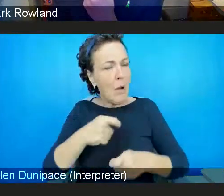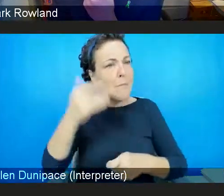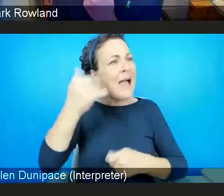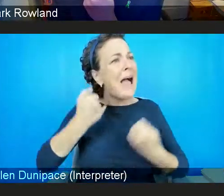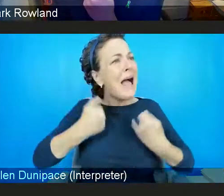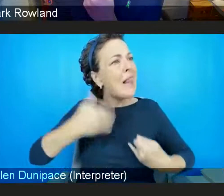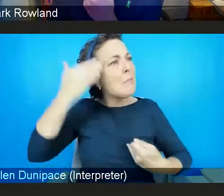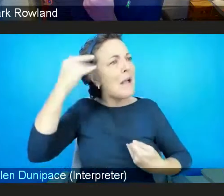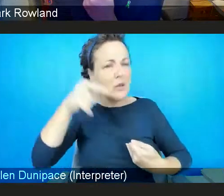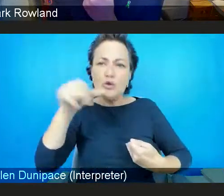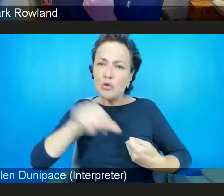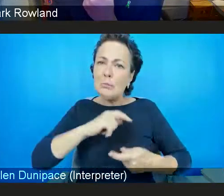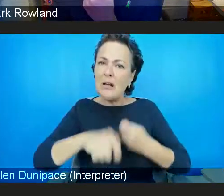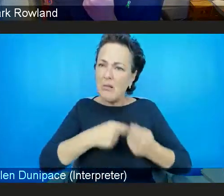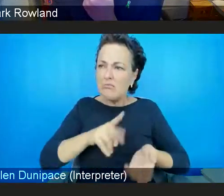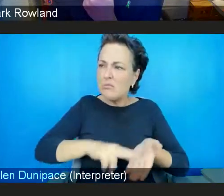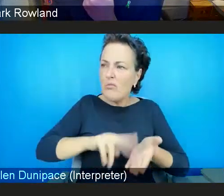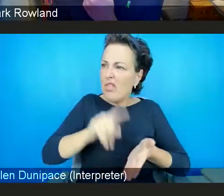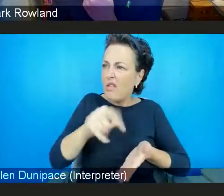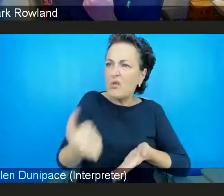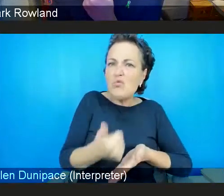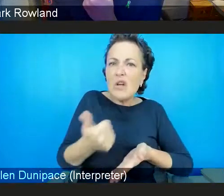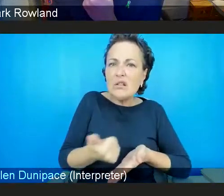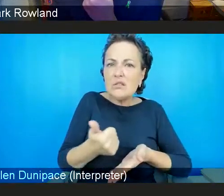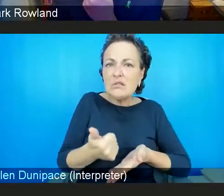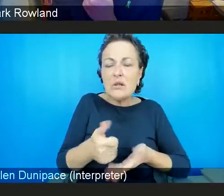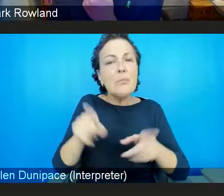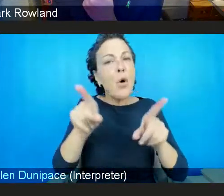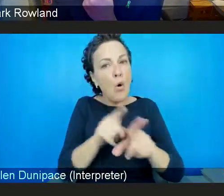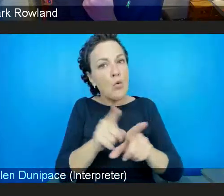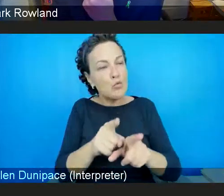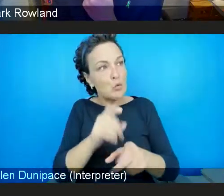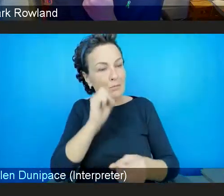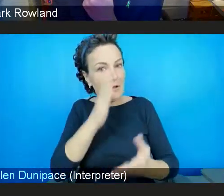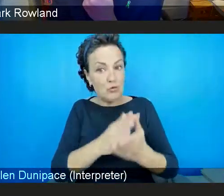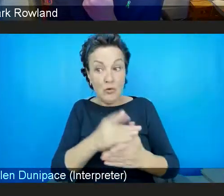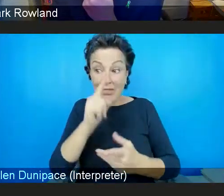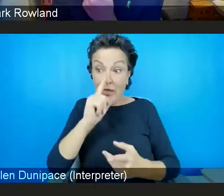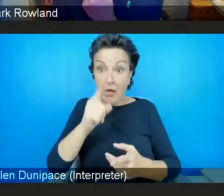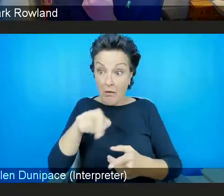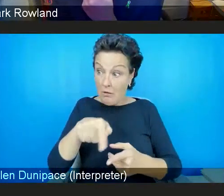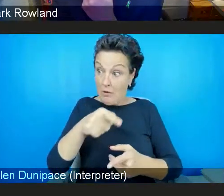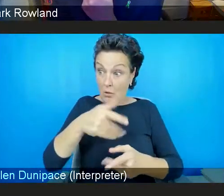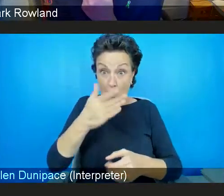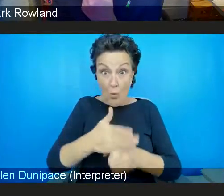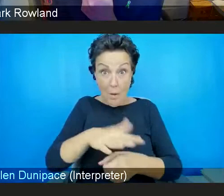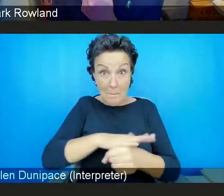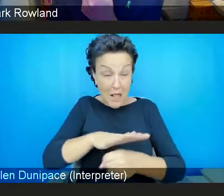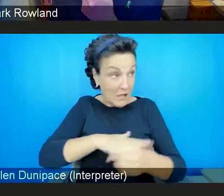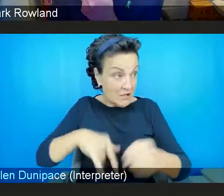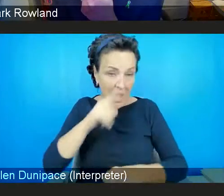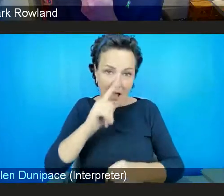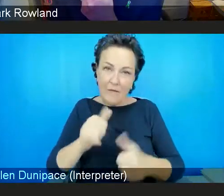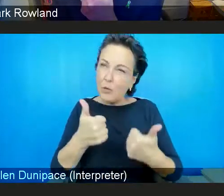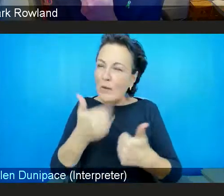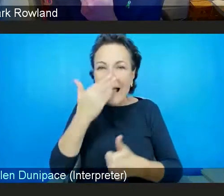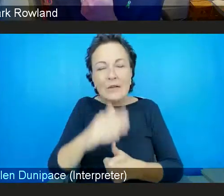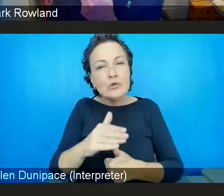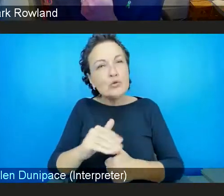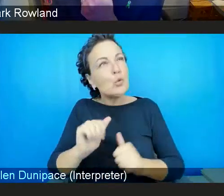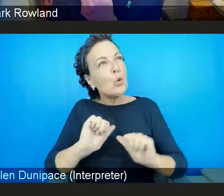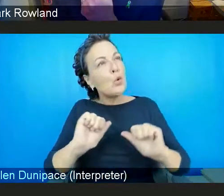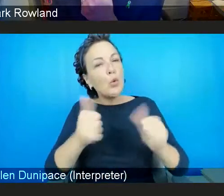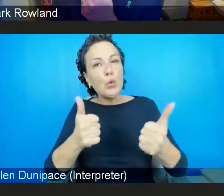well-being within those spaces. And I, I, yeah, I know that there's still a lot of stigma